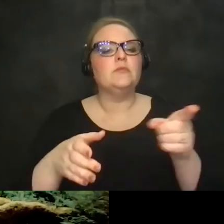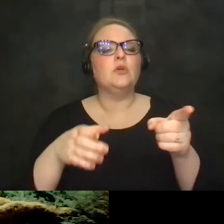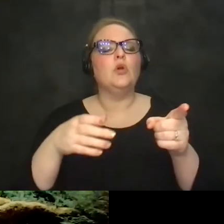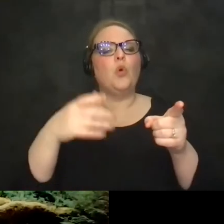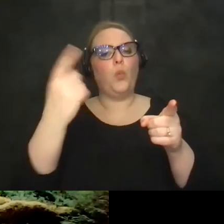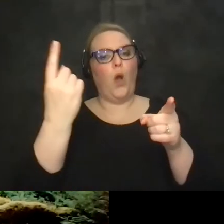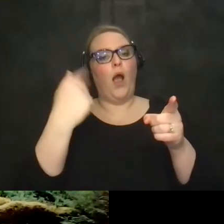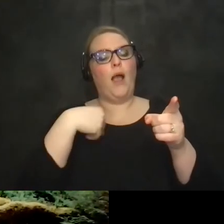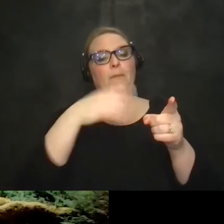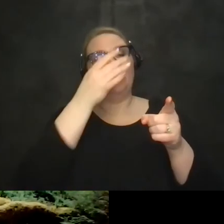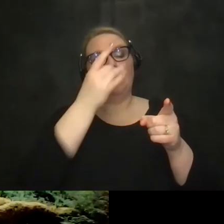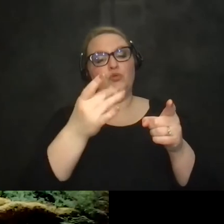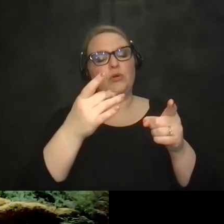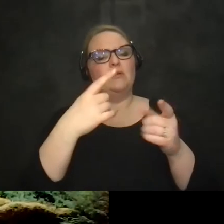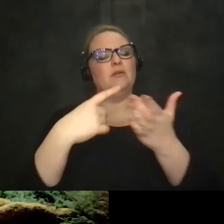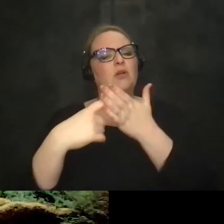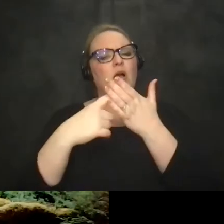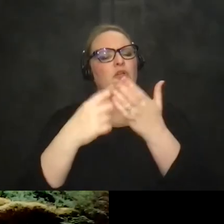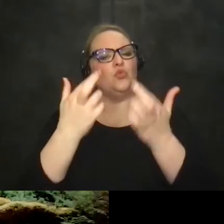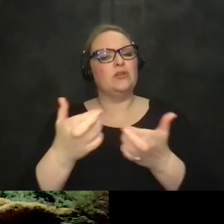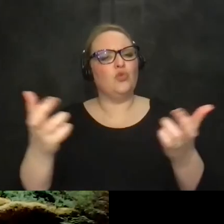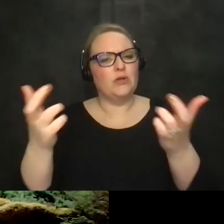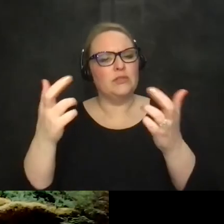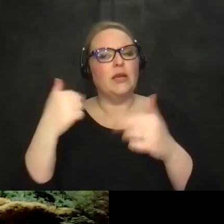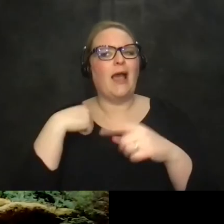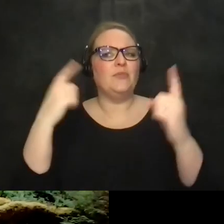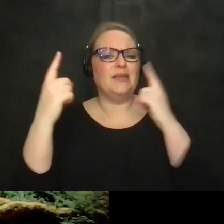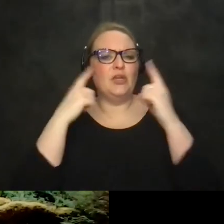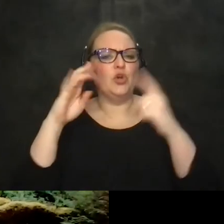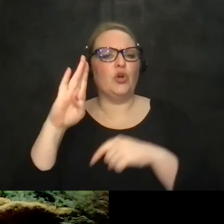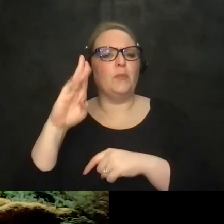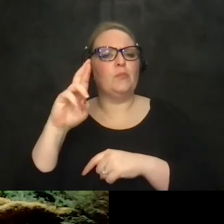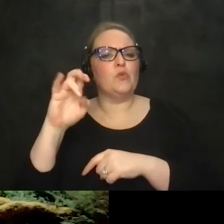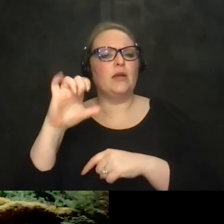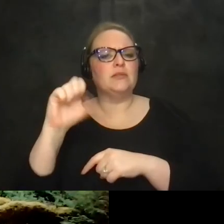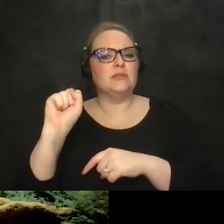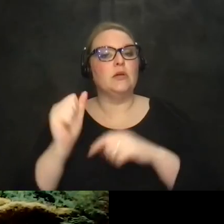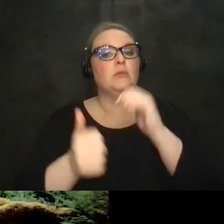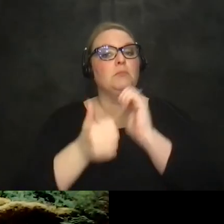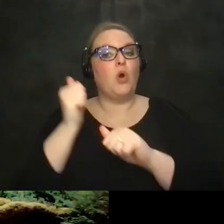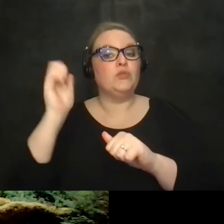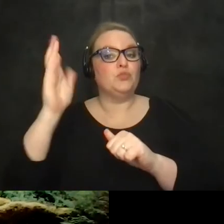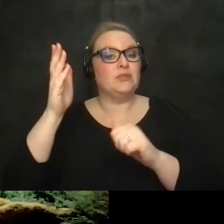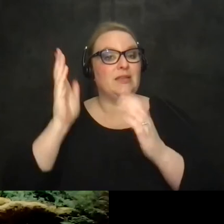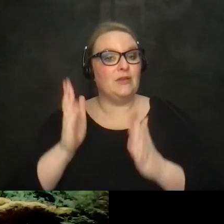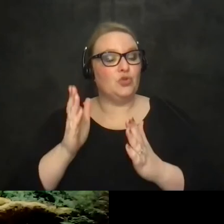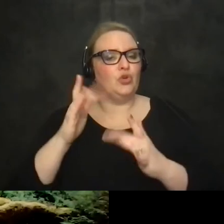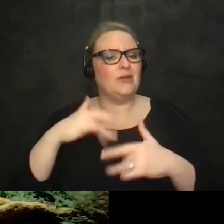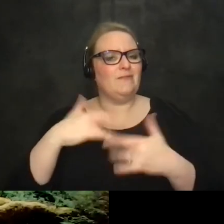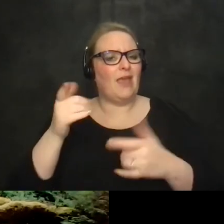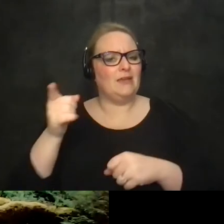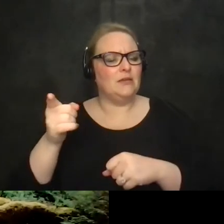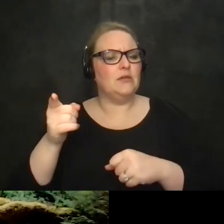interests me when we talk about resources and advice i've been here in in brussels and most of the speakers at the event are from